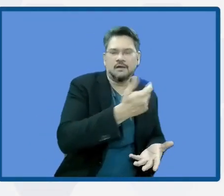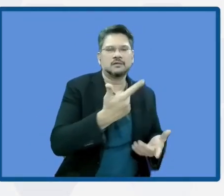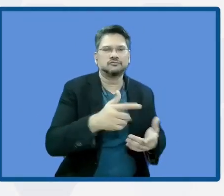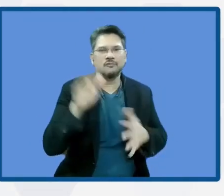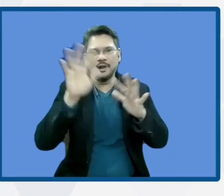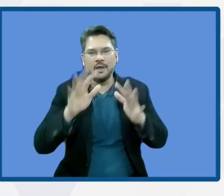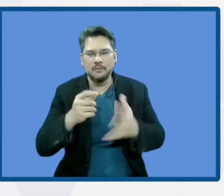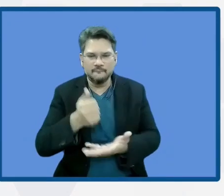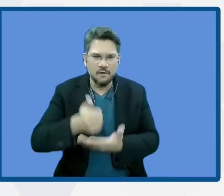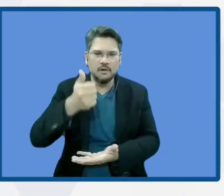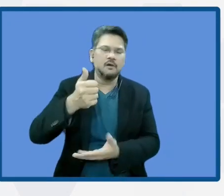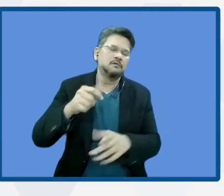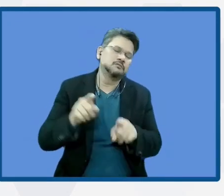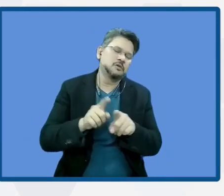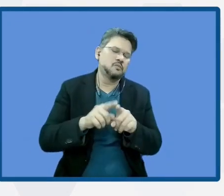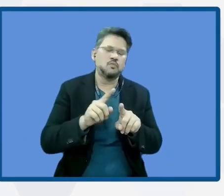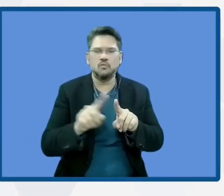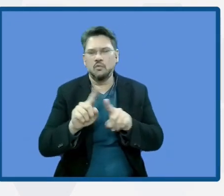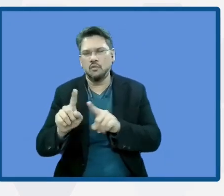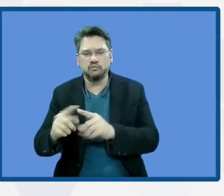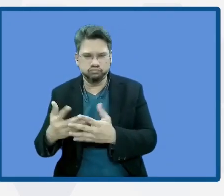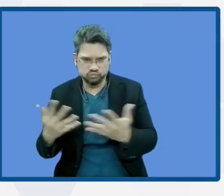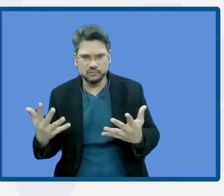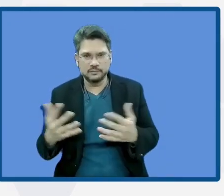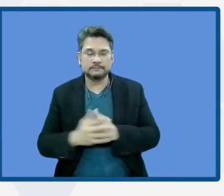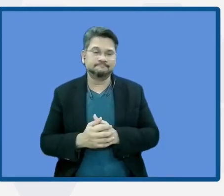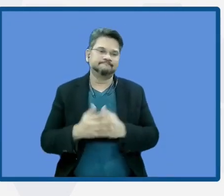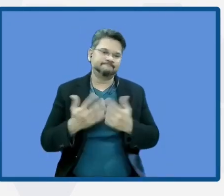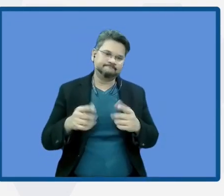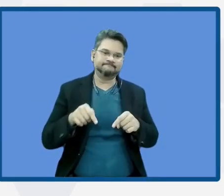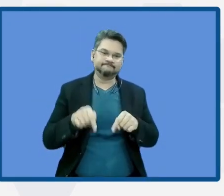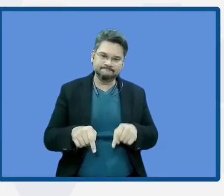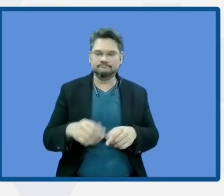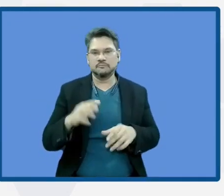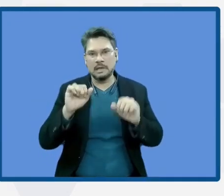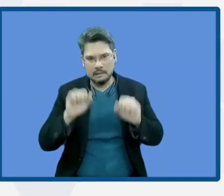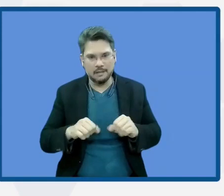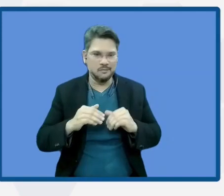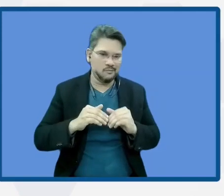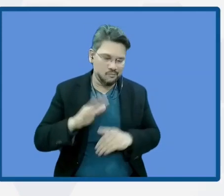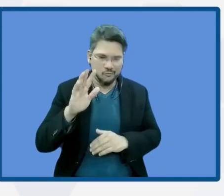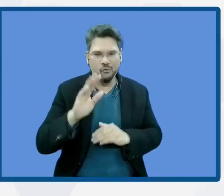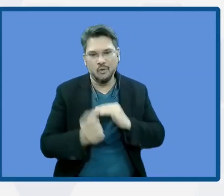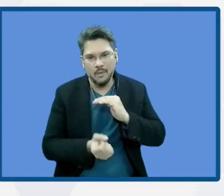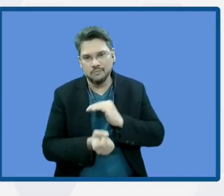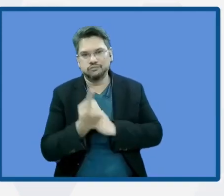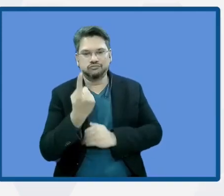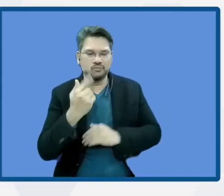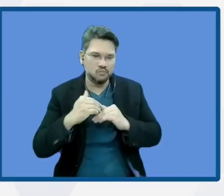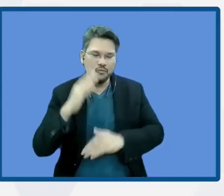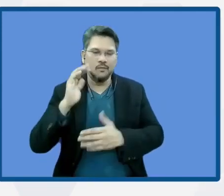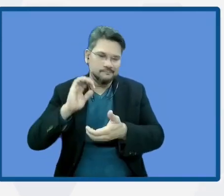we have more opportunities to work in partnerships and look for the different synergies